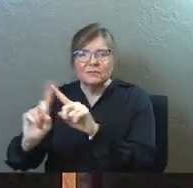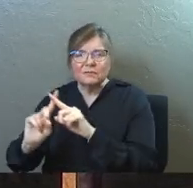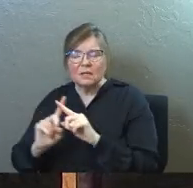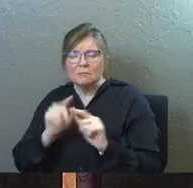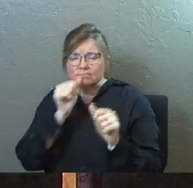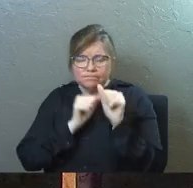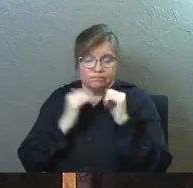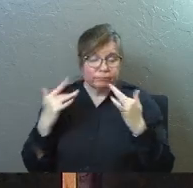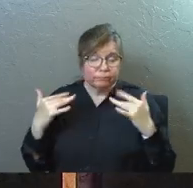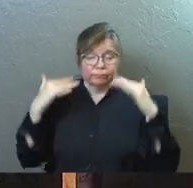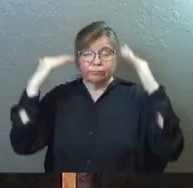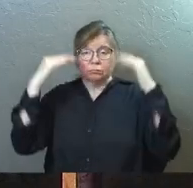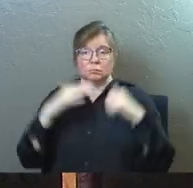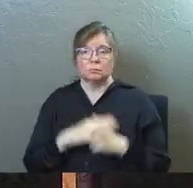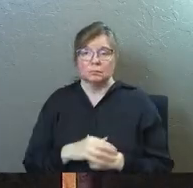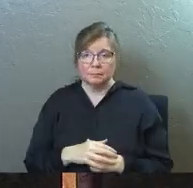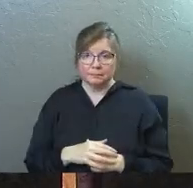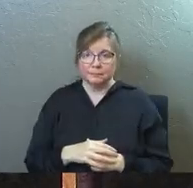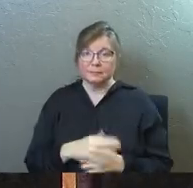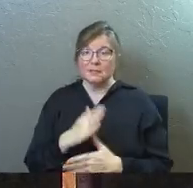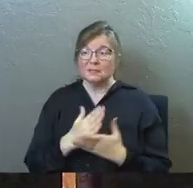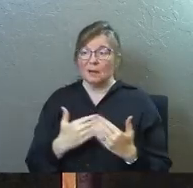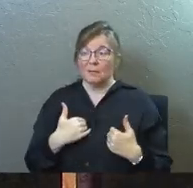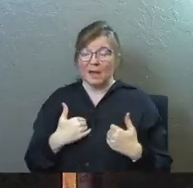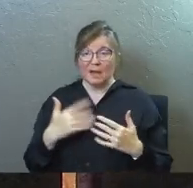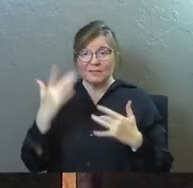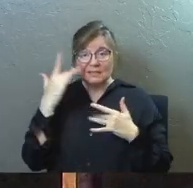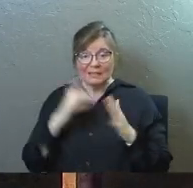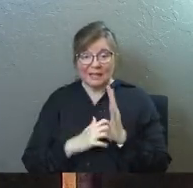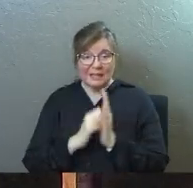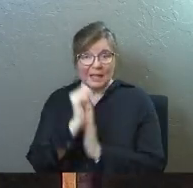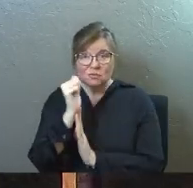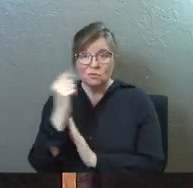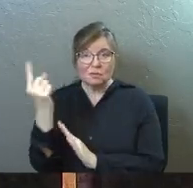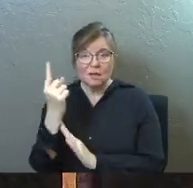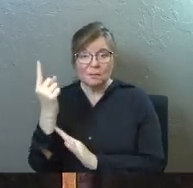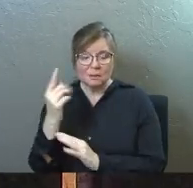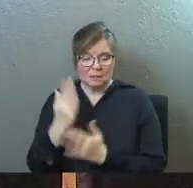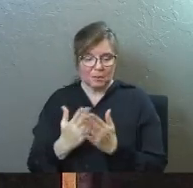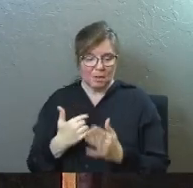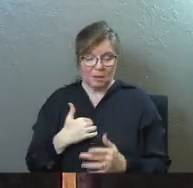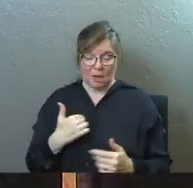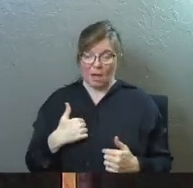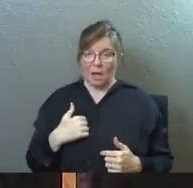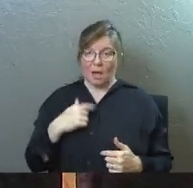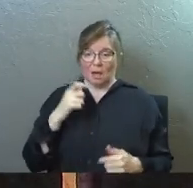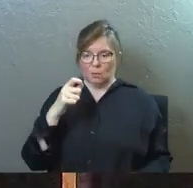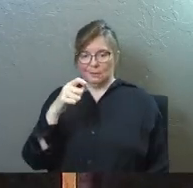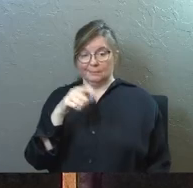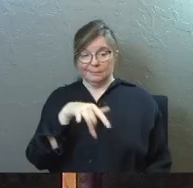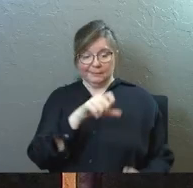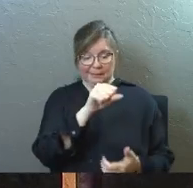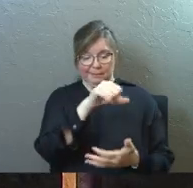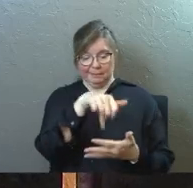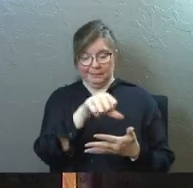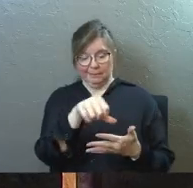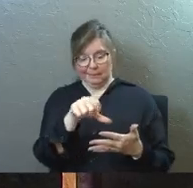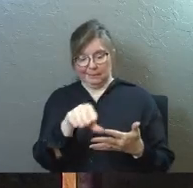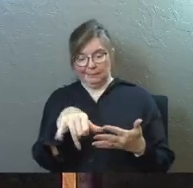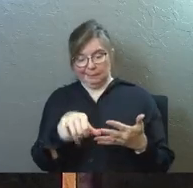Some of you are overwhelmed with diseases like cancer that have come into your life. Some of you are like, I would check all of those boxes